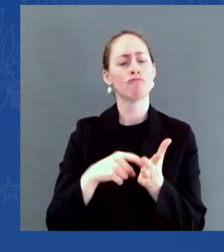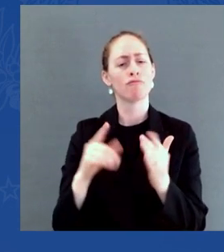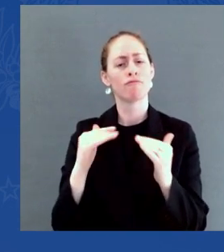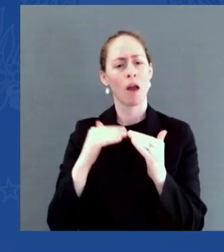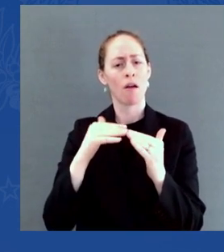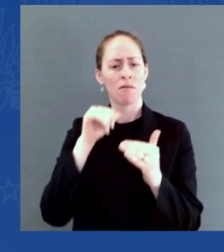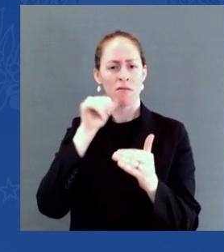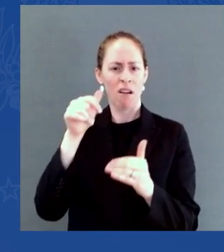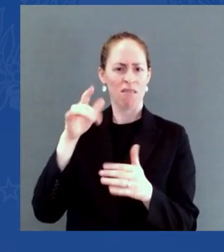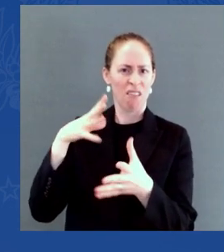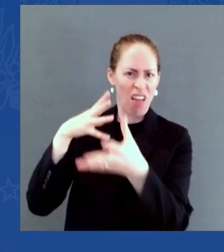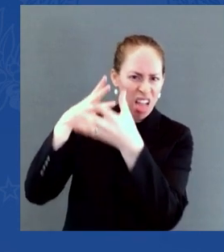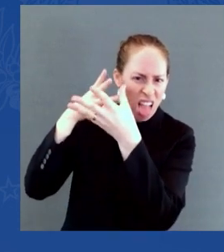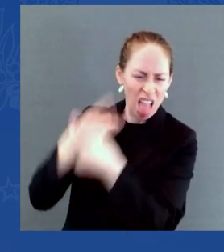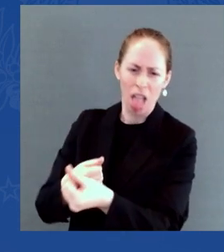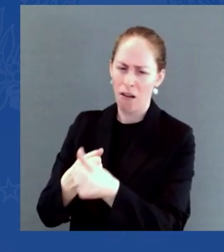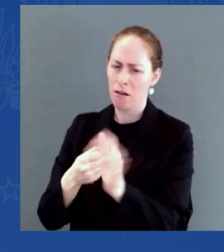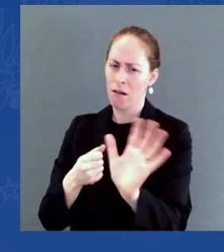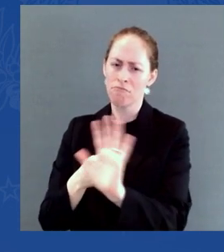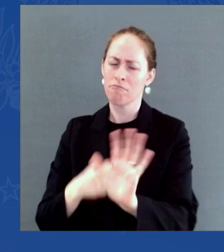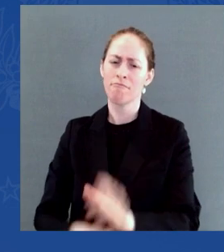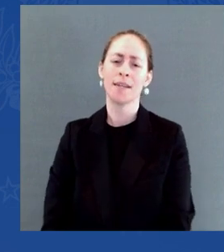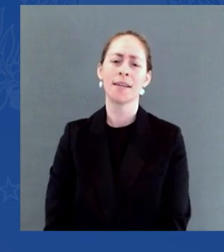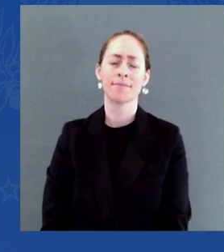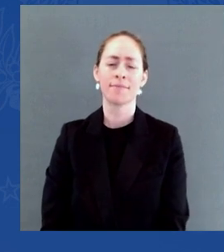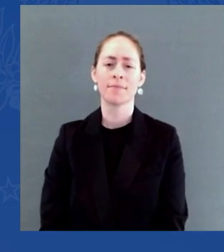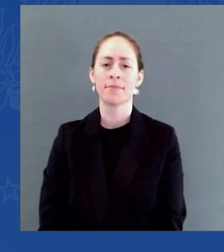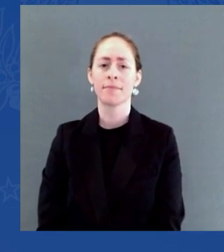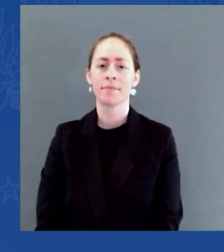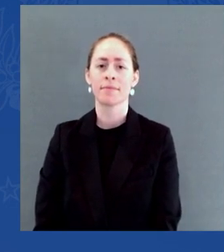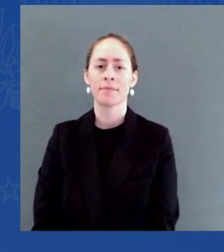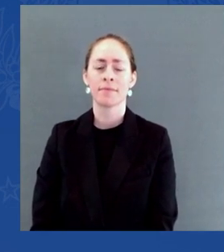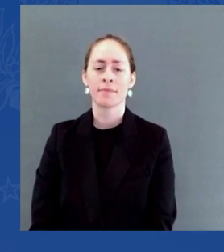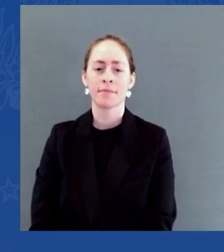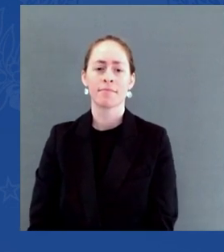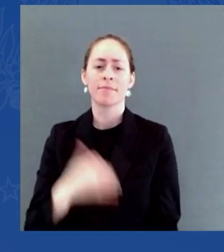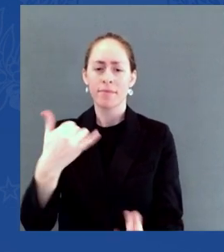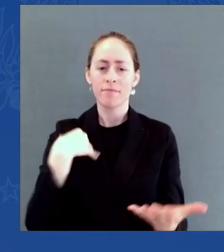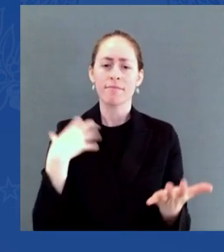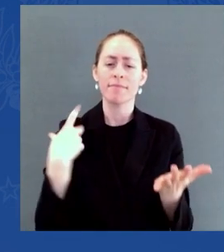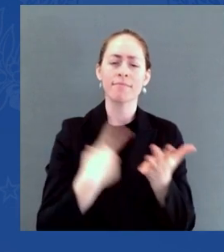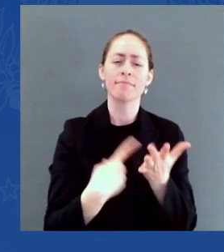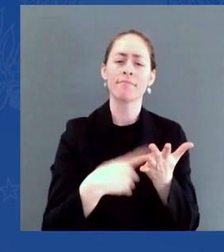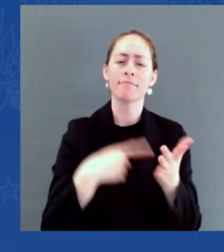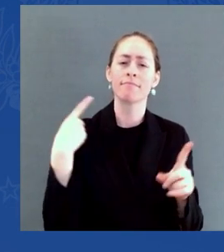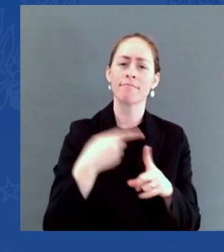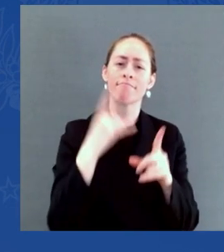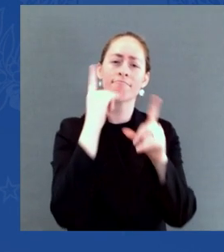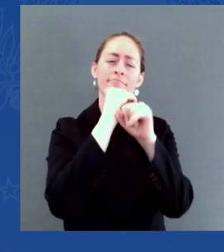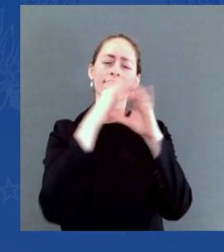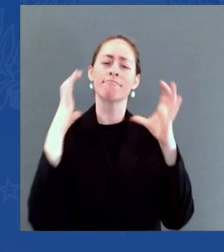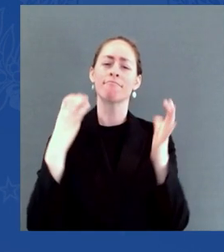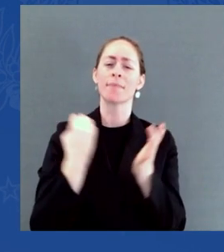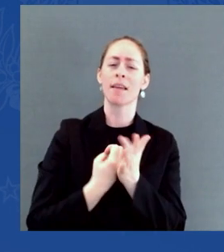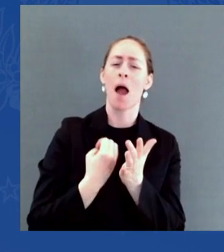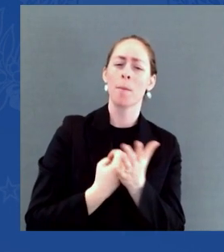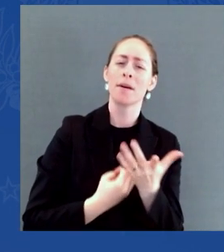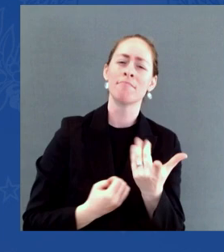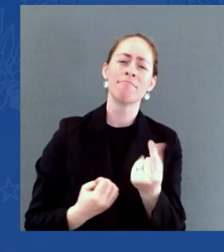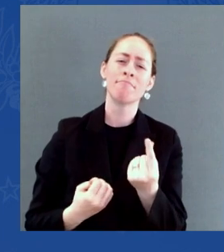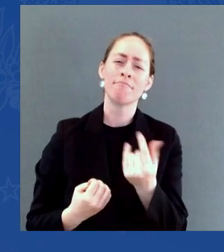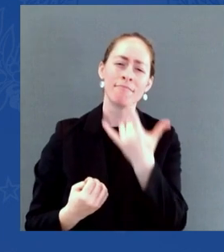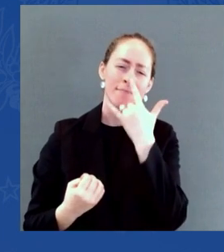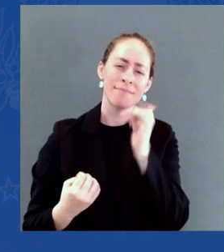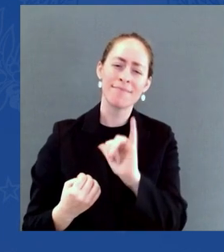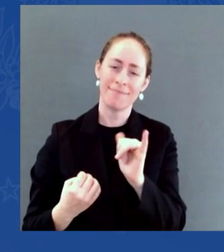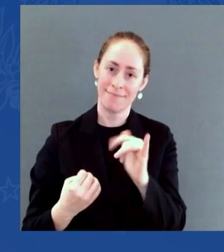Wages are up. Thanks to the American Rescue Plan, we've delivered significant tax cuts for families raising kids. Tax